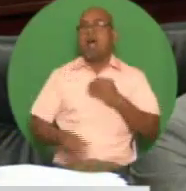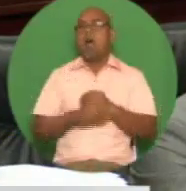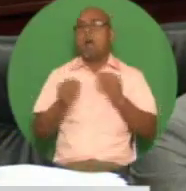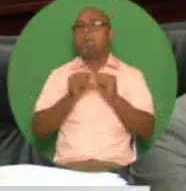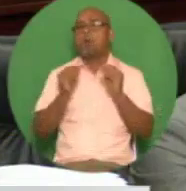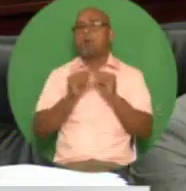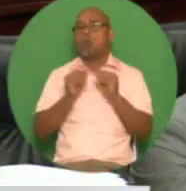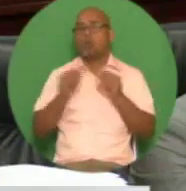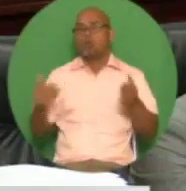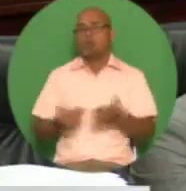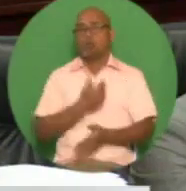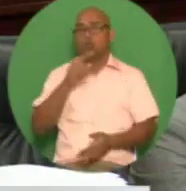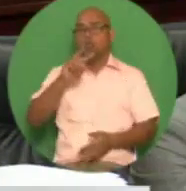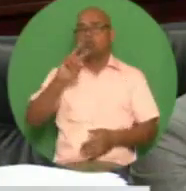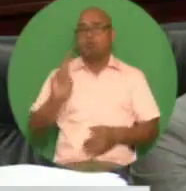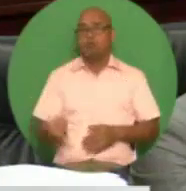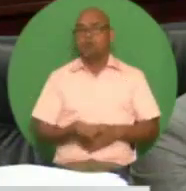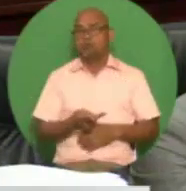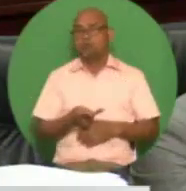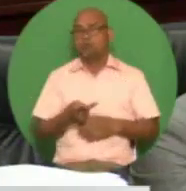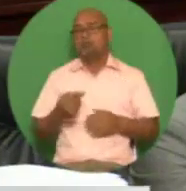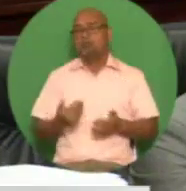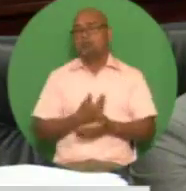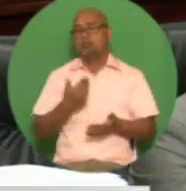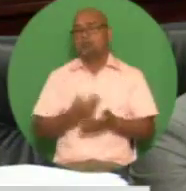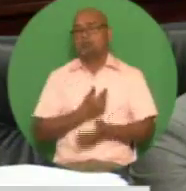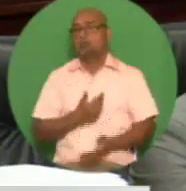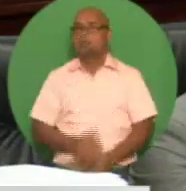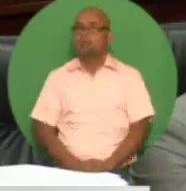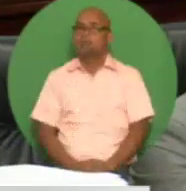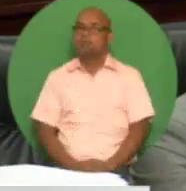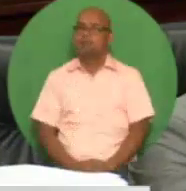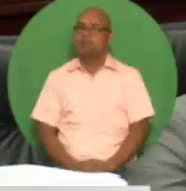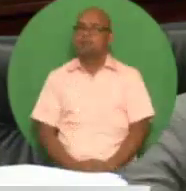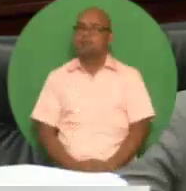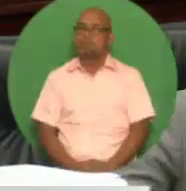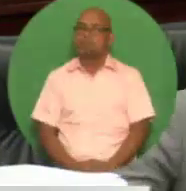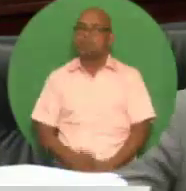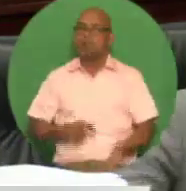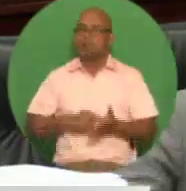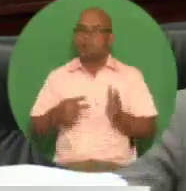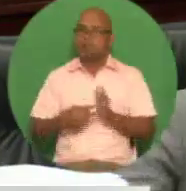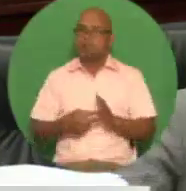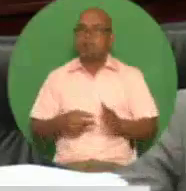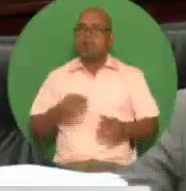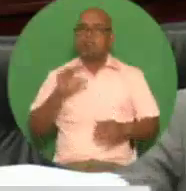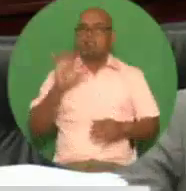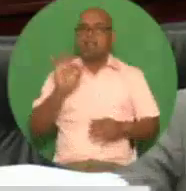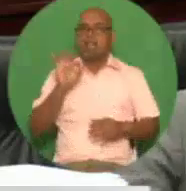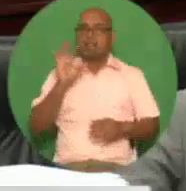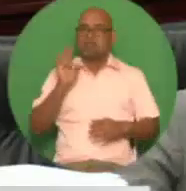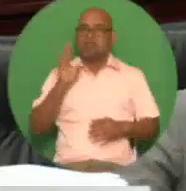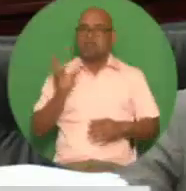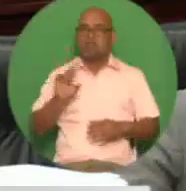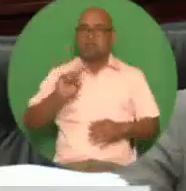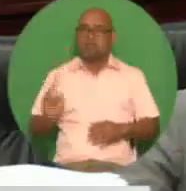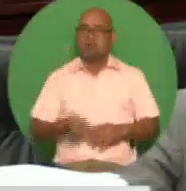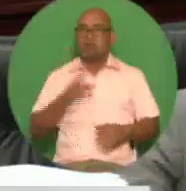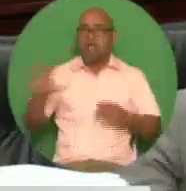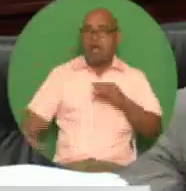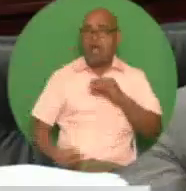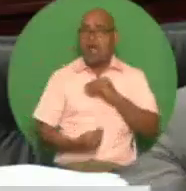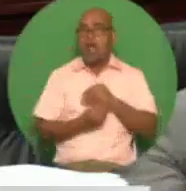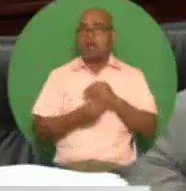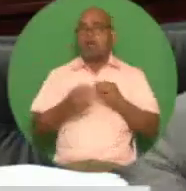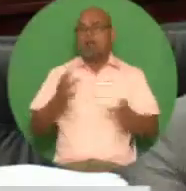000 persons to the senior citizens net bringing it to over 97 000 la individuals in receipt of a